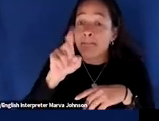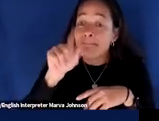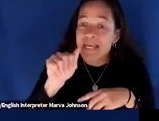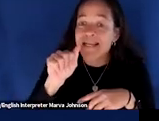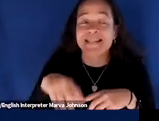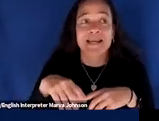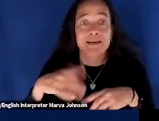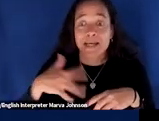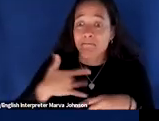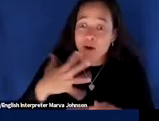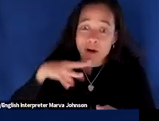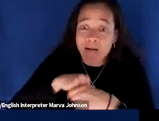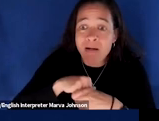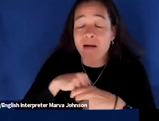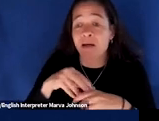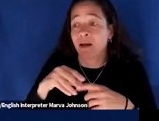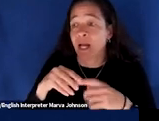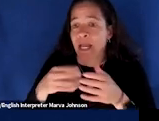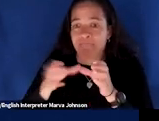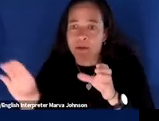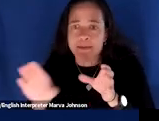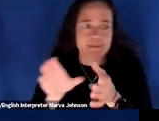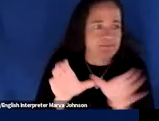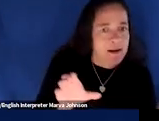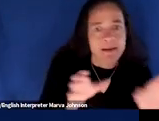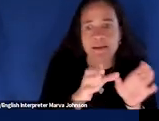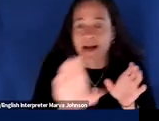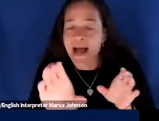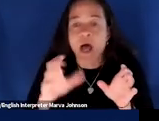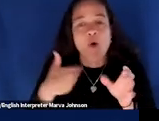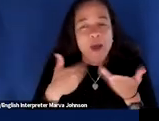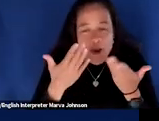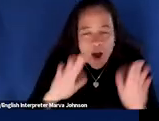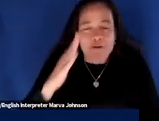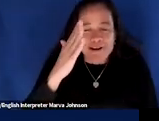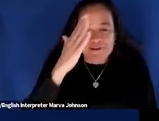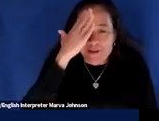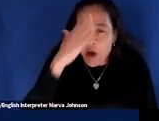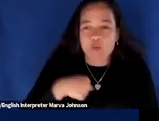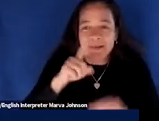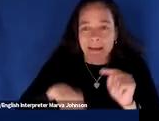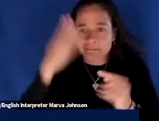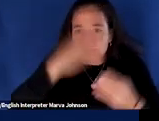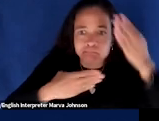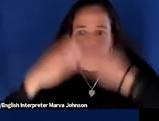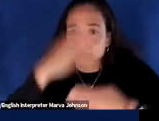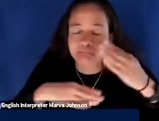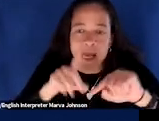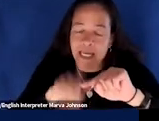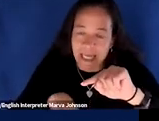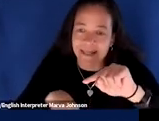you know we we can't pretend that that isn't the case that is the case and we also have to acknowledge that